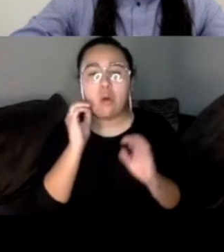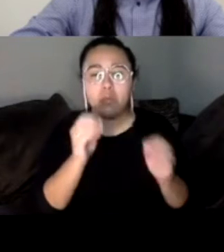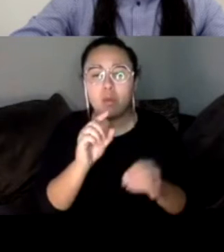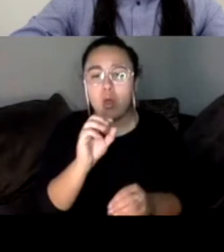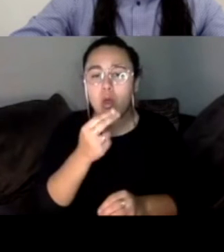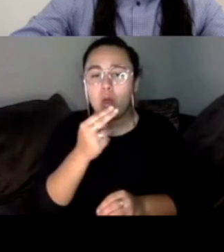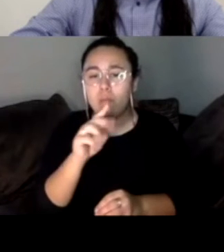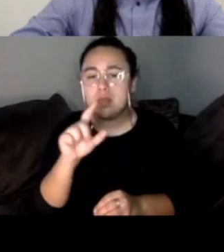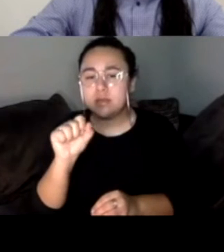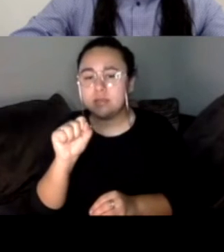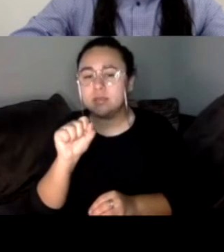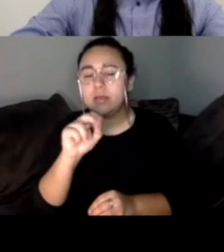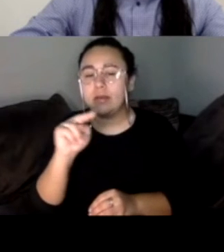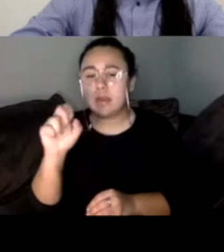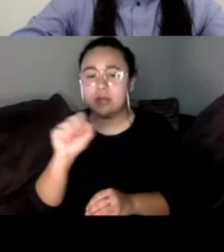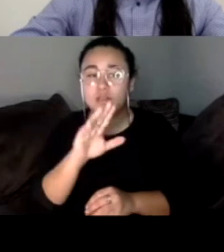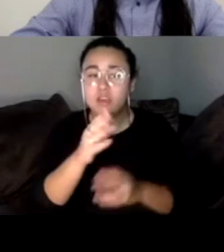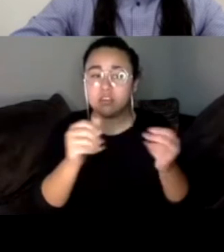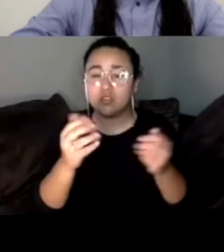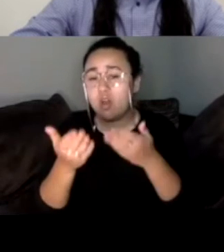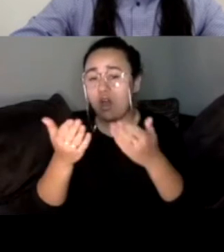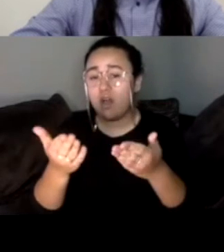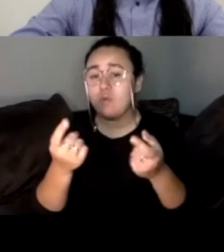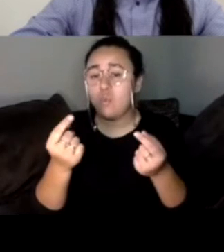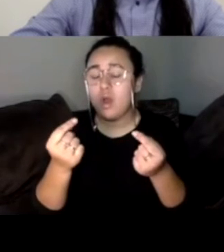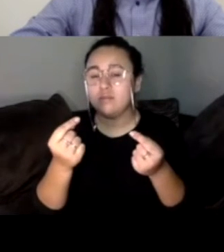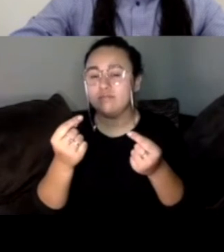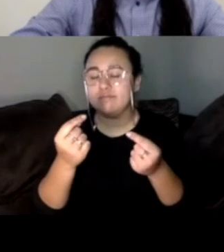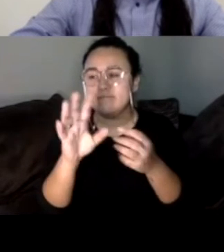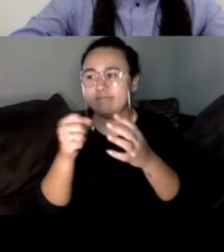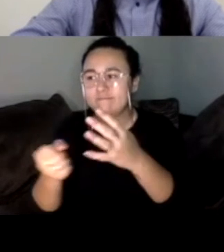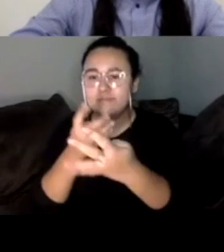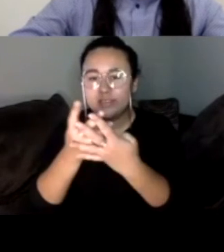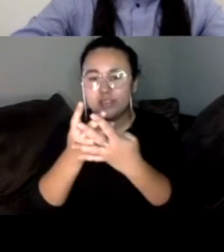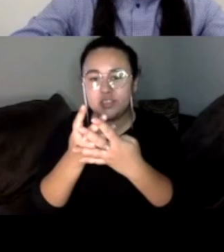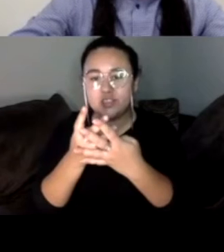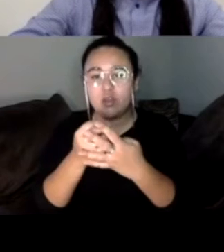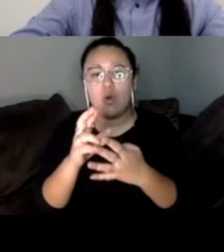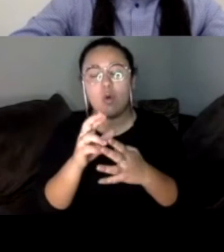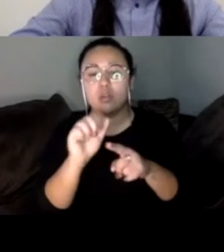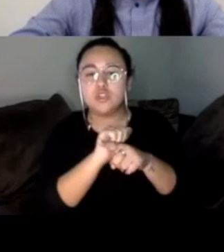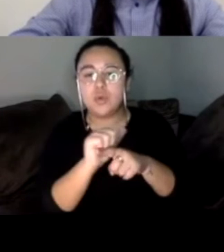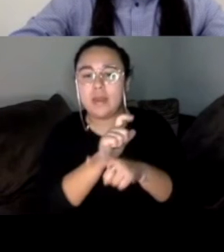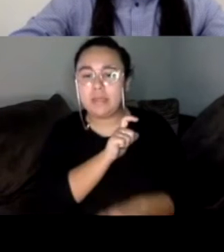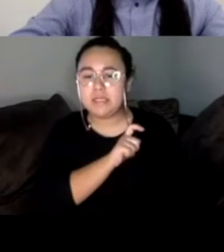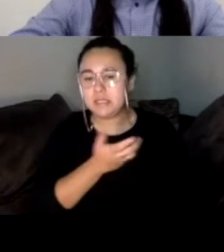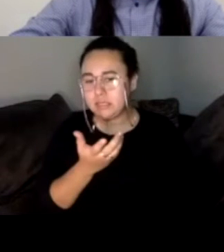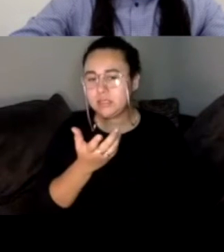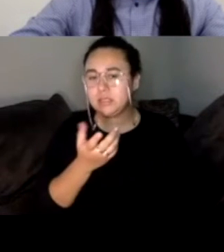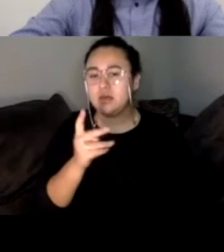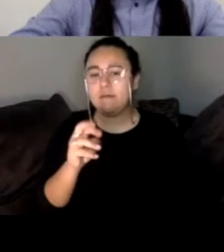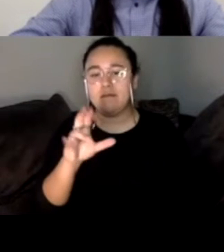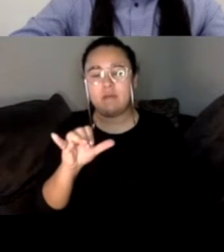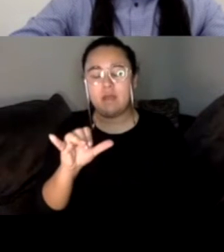their solution they always offer always seems to be carceral or, you know, turning to law enforcement. And so it's a very like stark